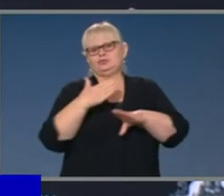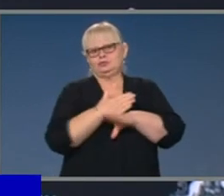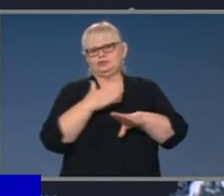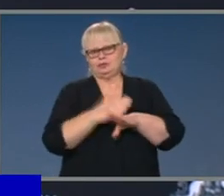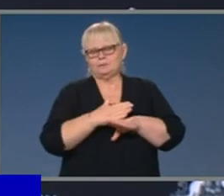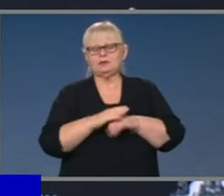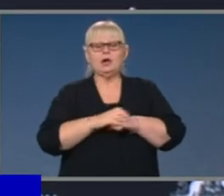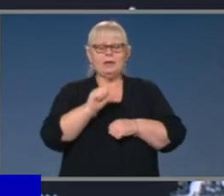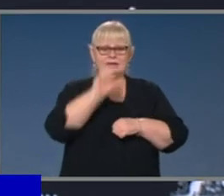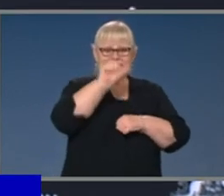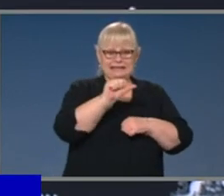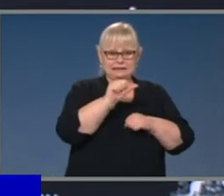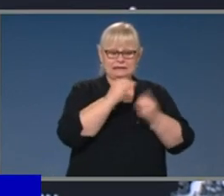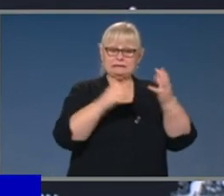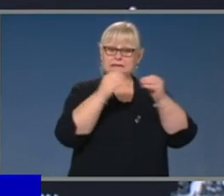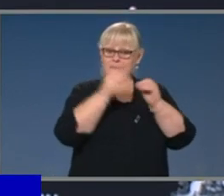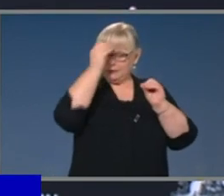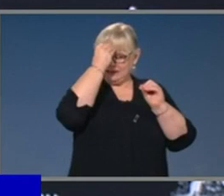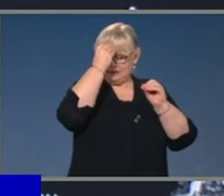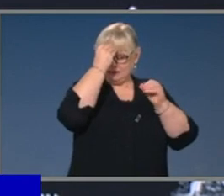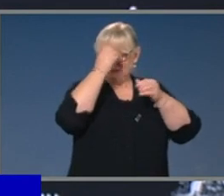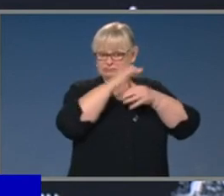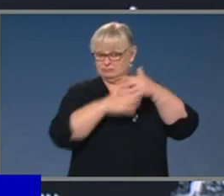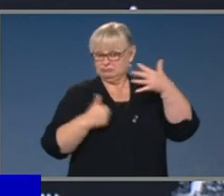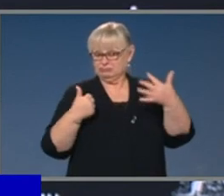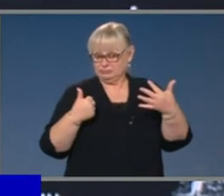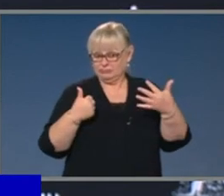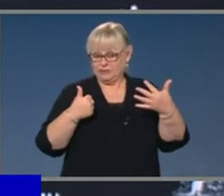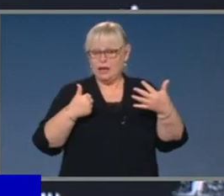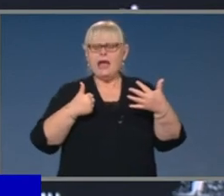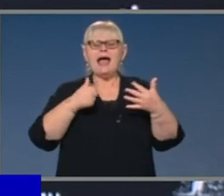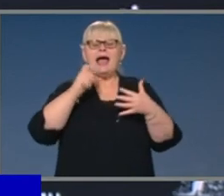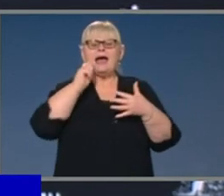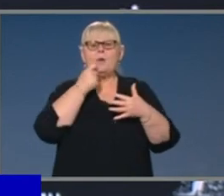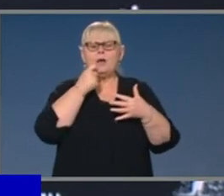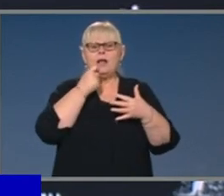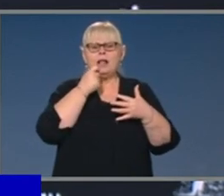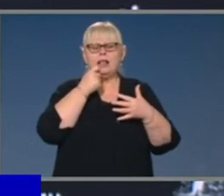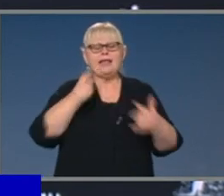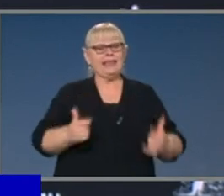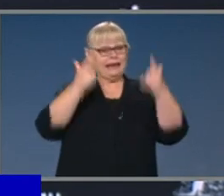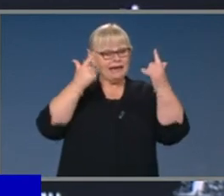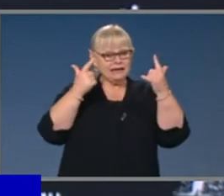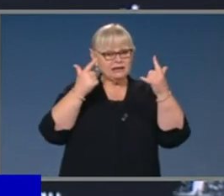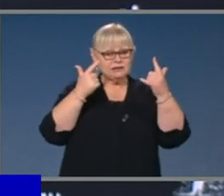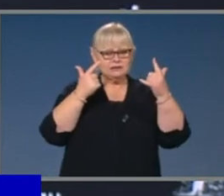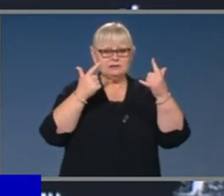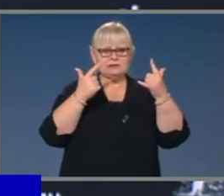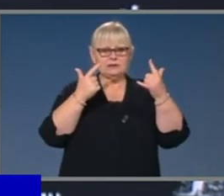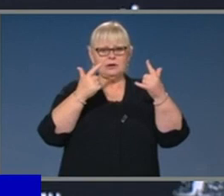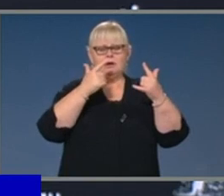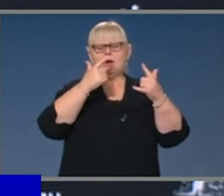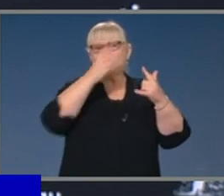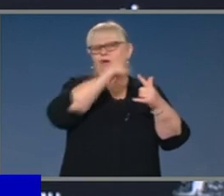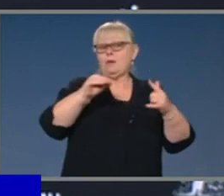Cabinet subcommittees that will be established, which will be driven by the leaders at National